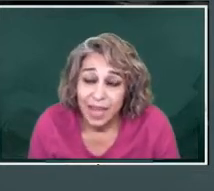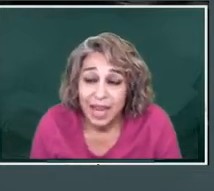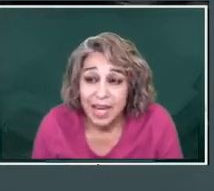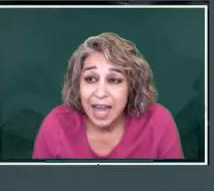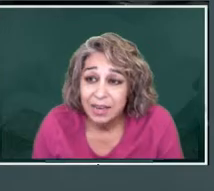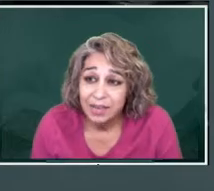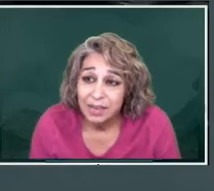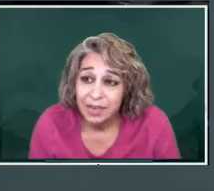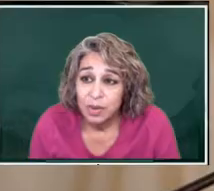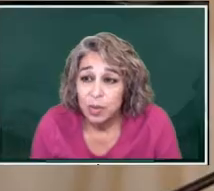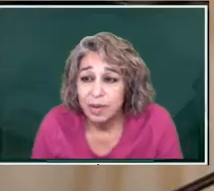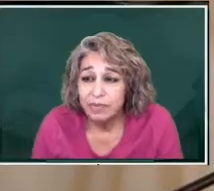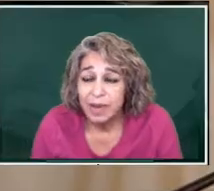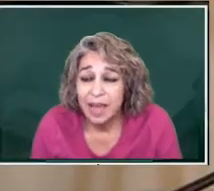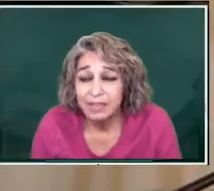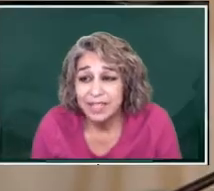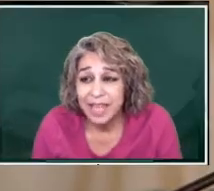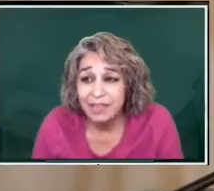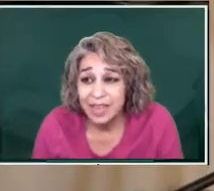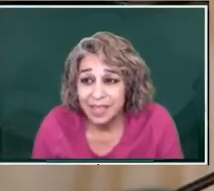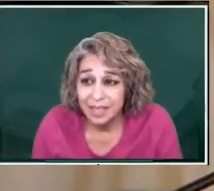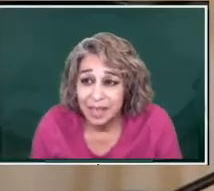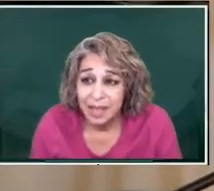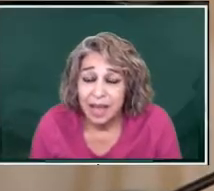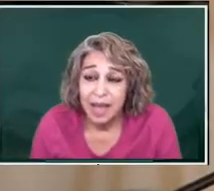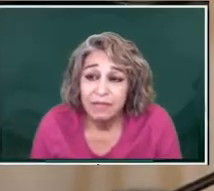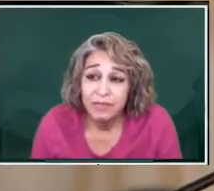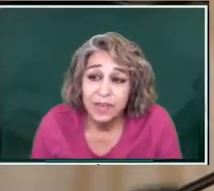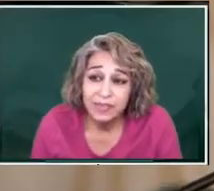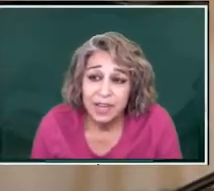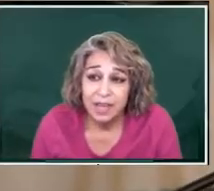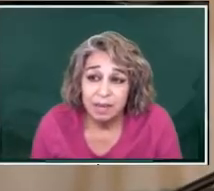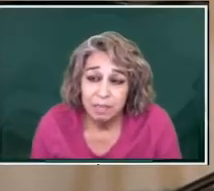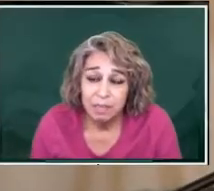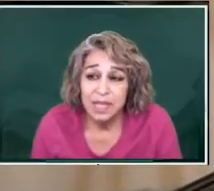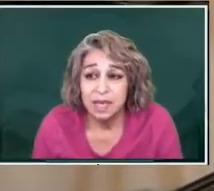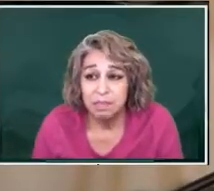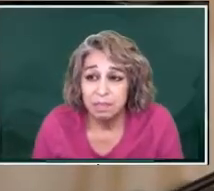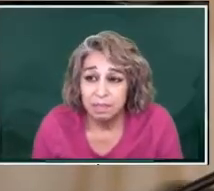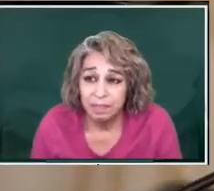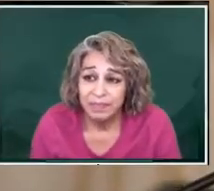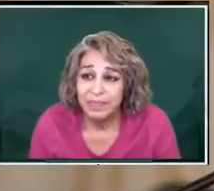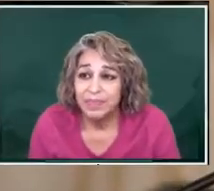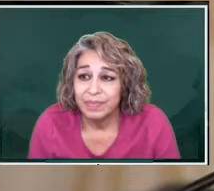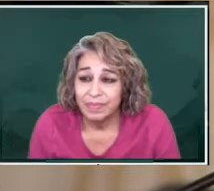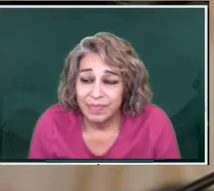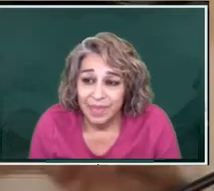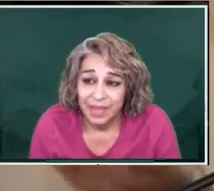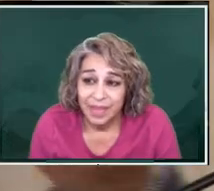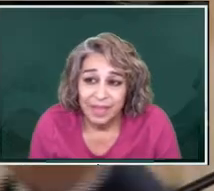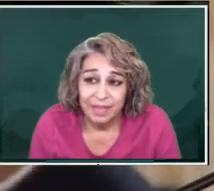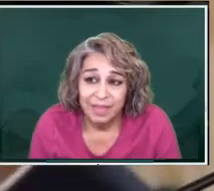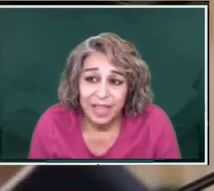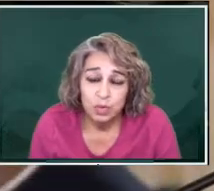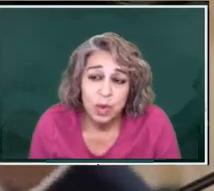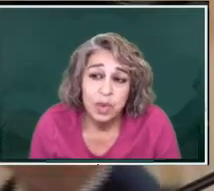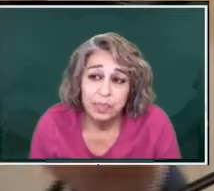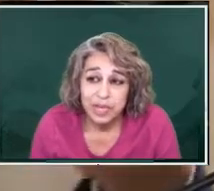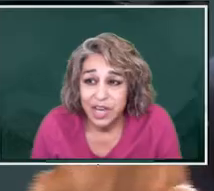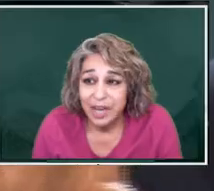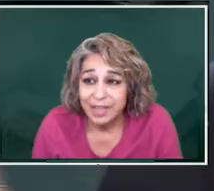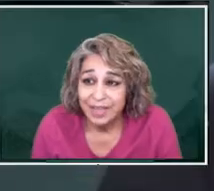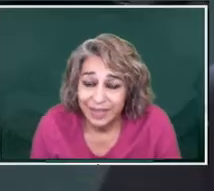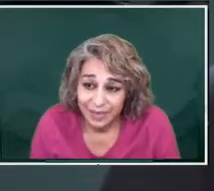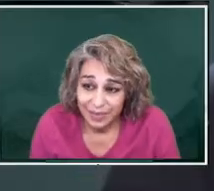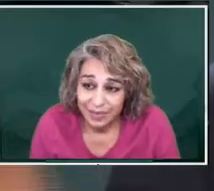And now we have a savings of 50 million. And that's what